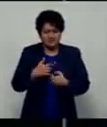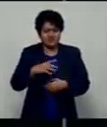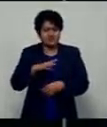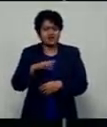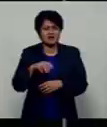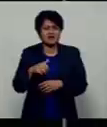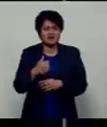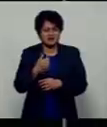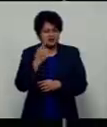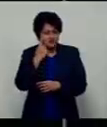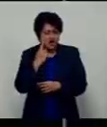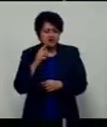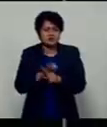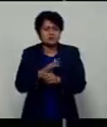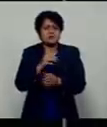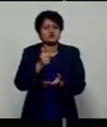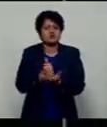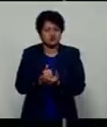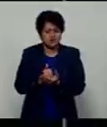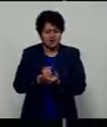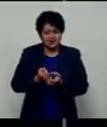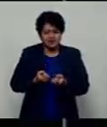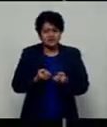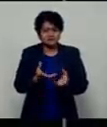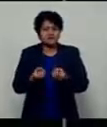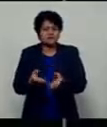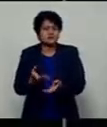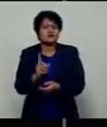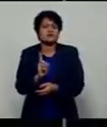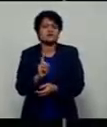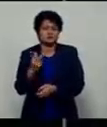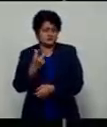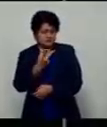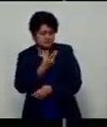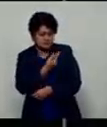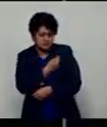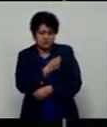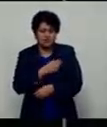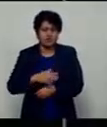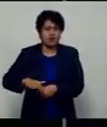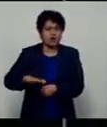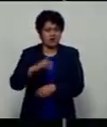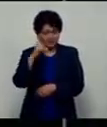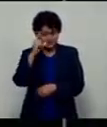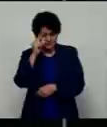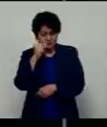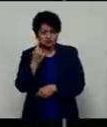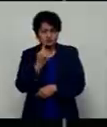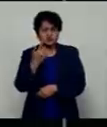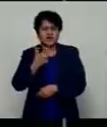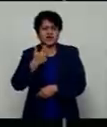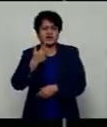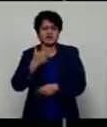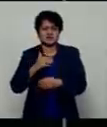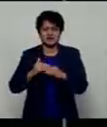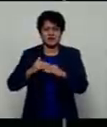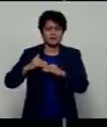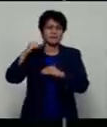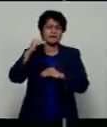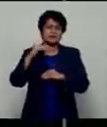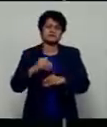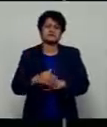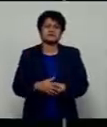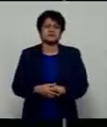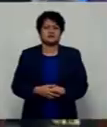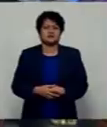to ensure a sufficient supply of AstraZeneca vaccines for every Fijian who are 18 years and above. Details with Chassain